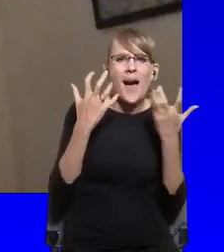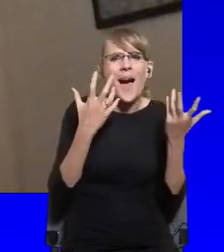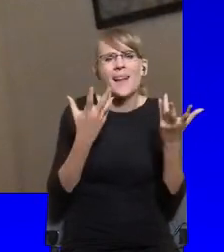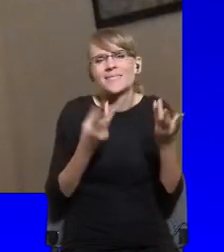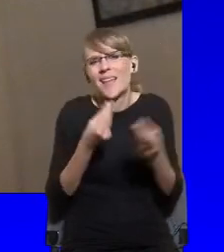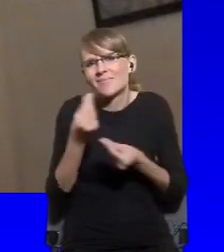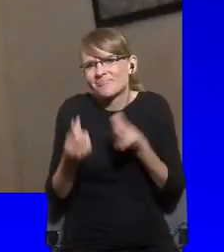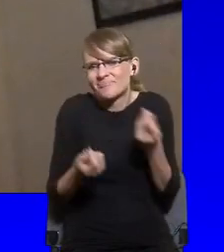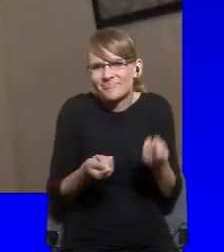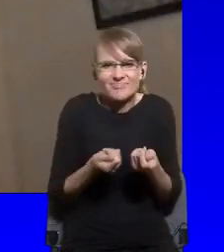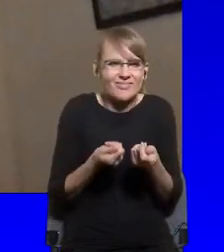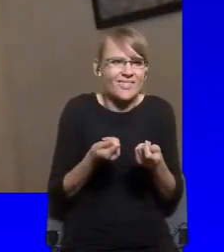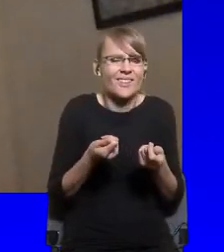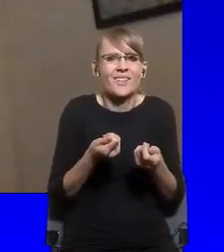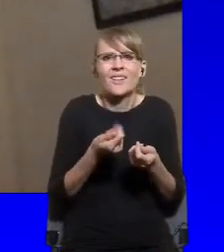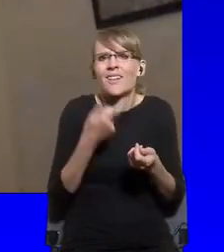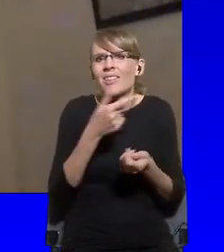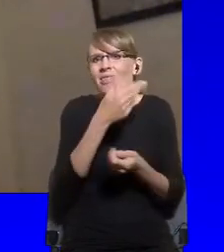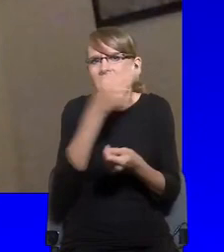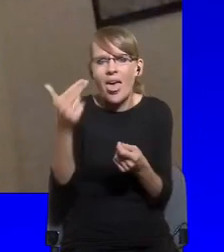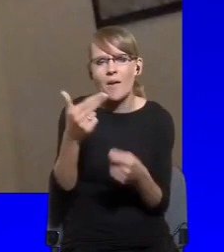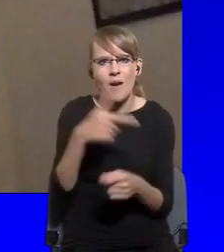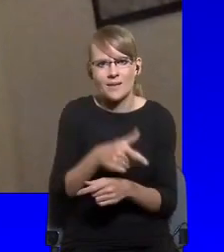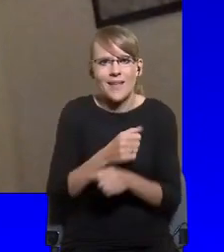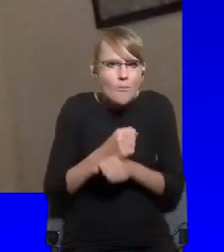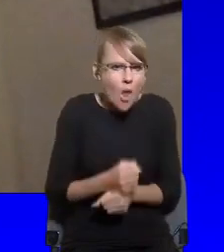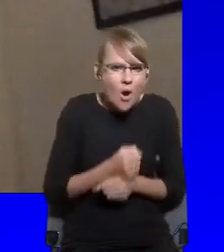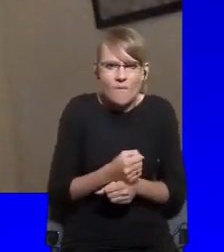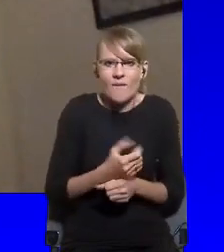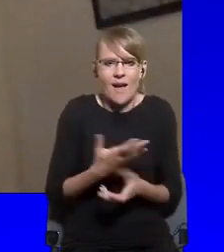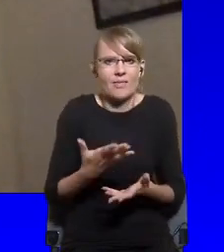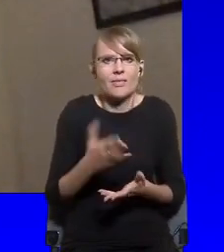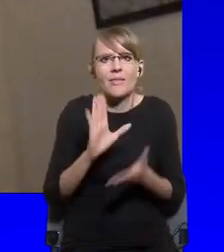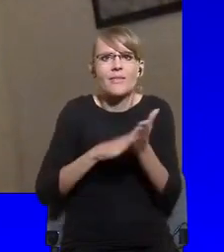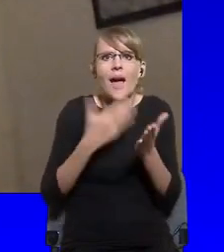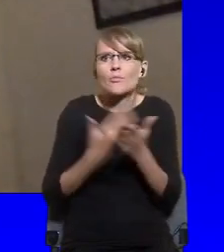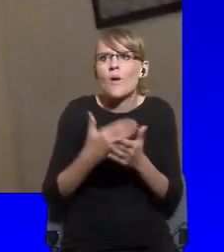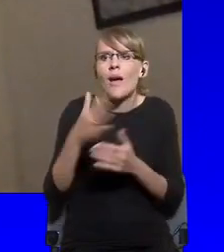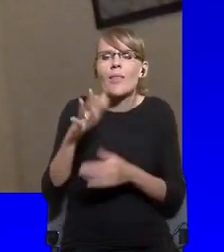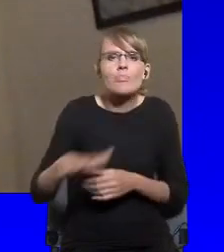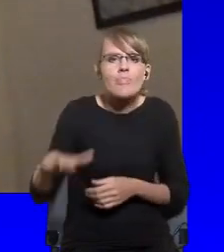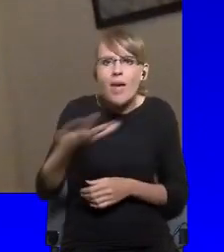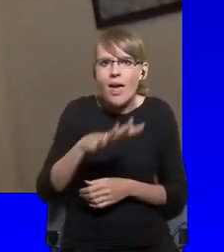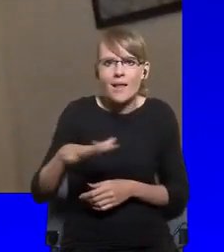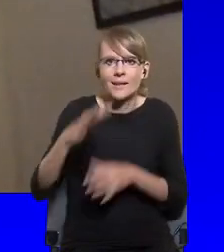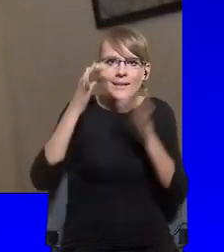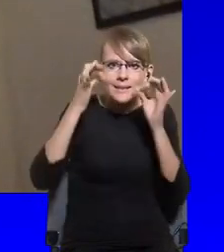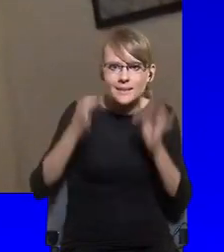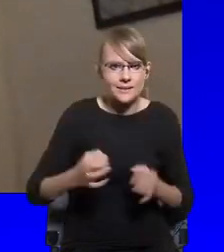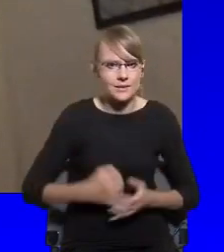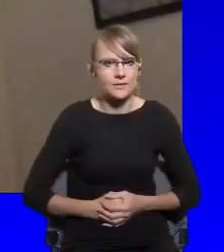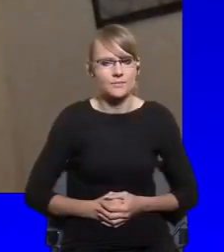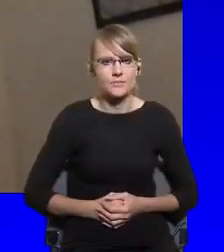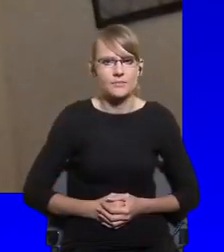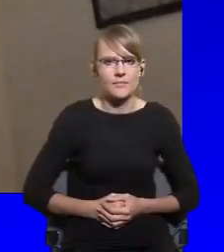disputes in the South China Sea and East China Sea, etc. But it's interesting how much